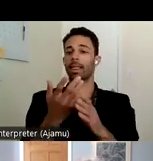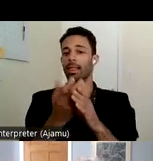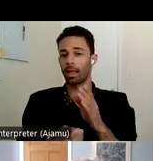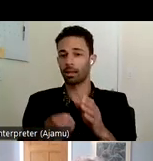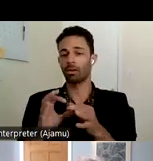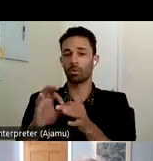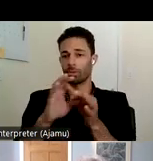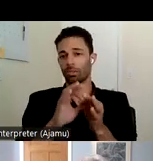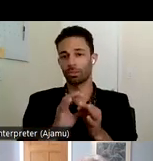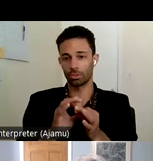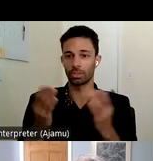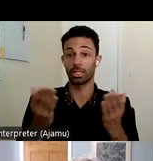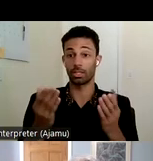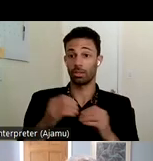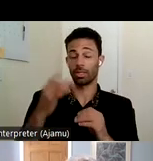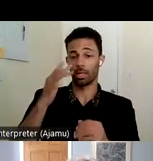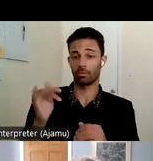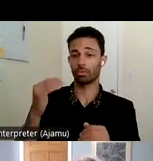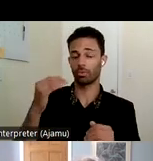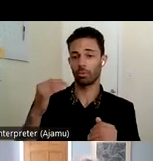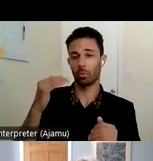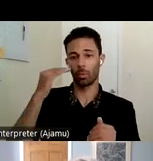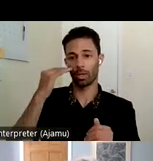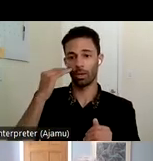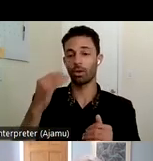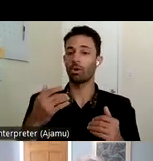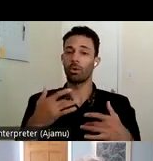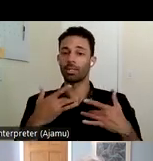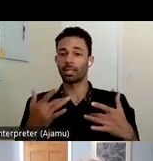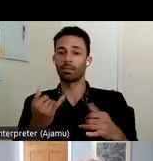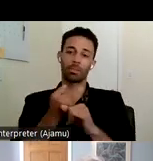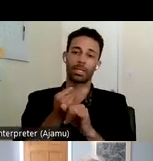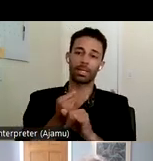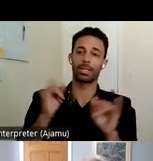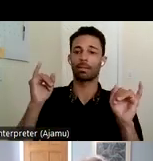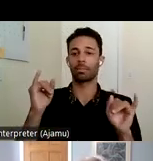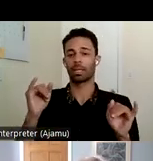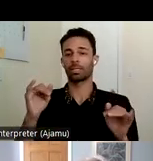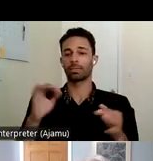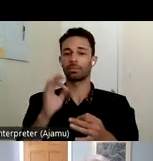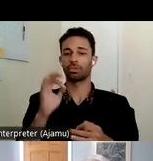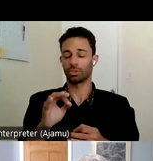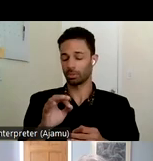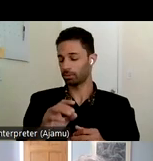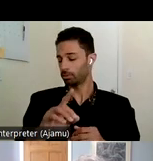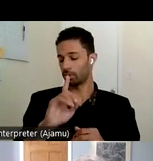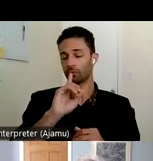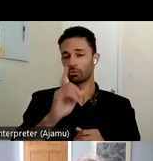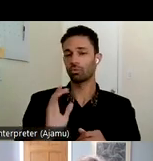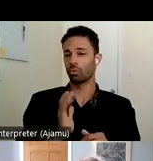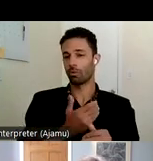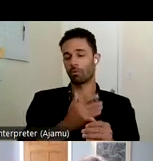California as we all know we tend to be independent spirits and that's true of our local service systems